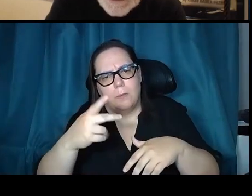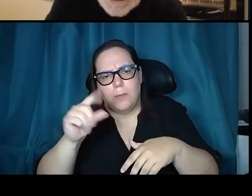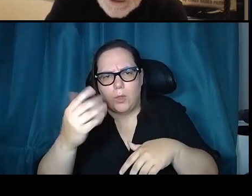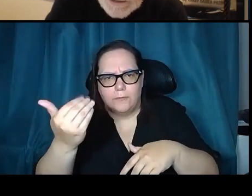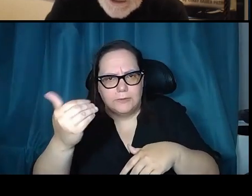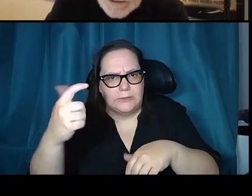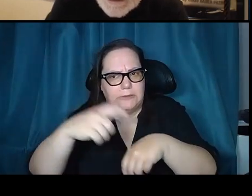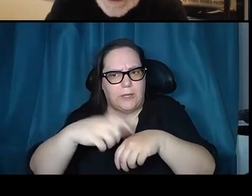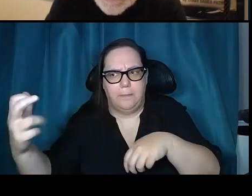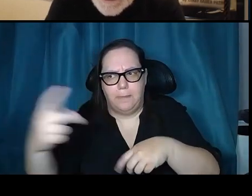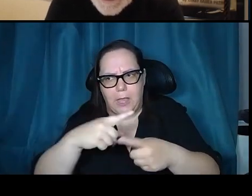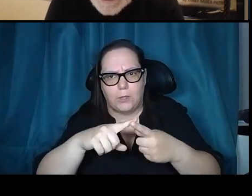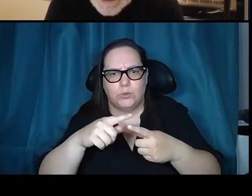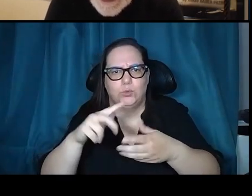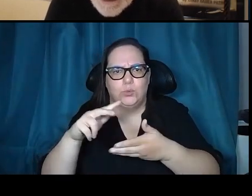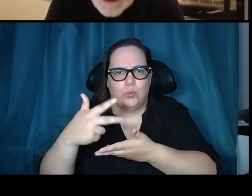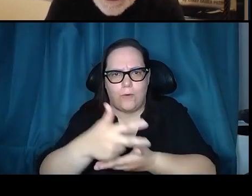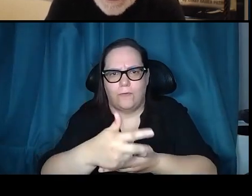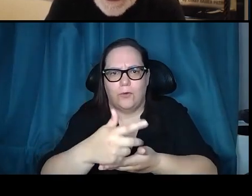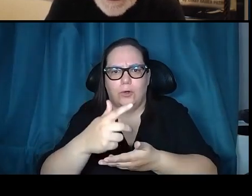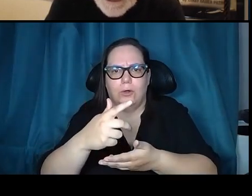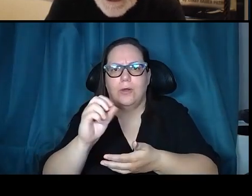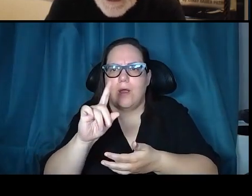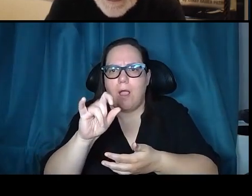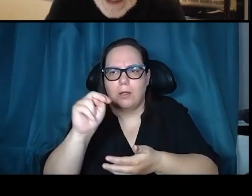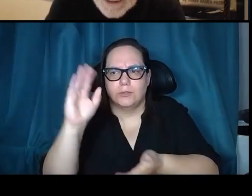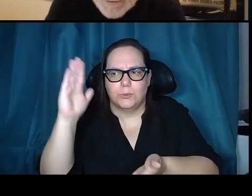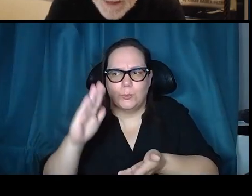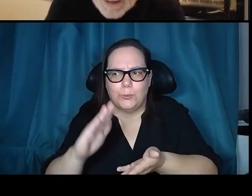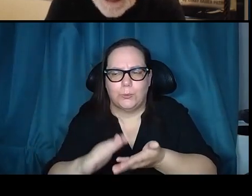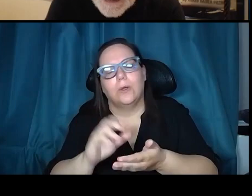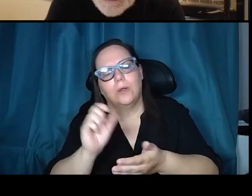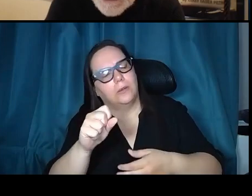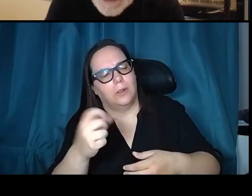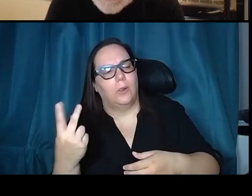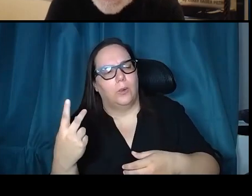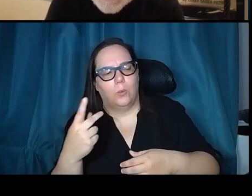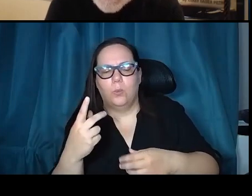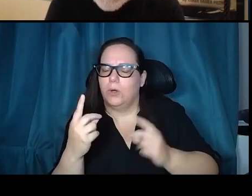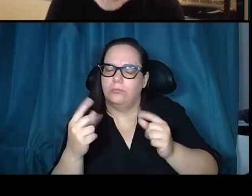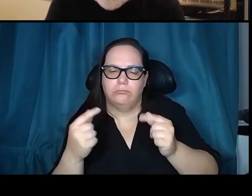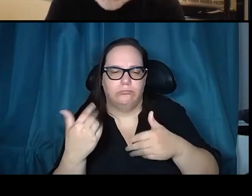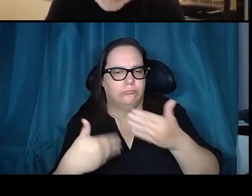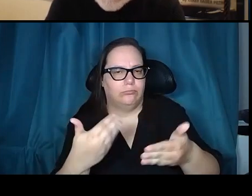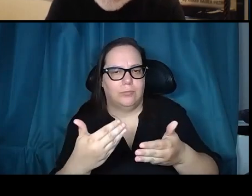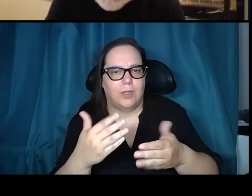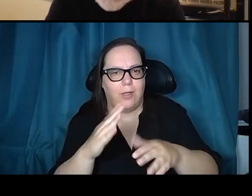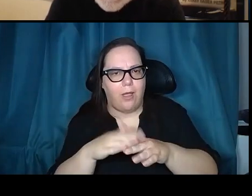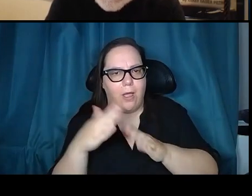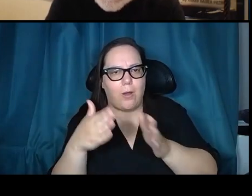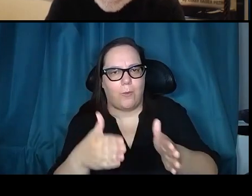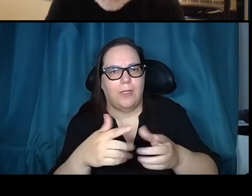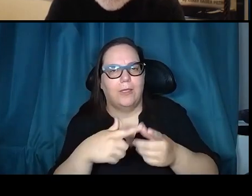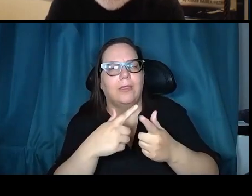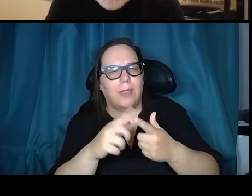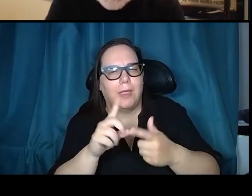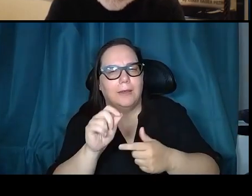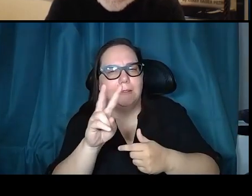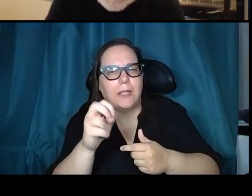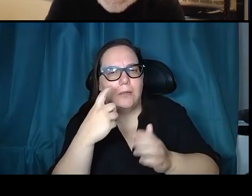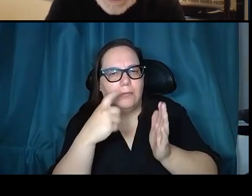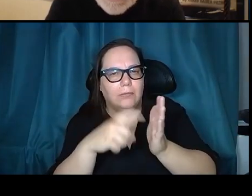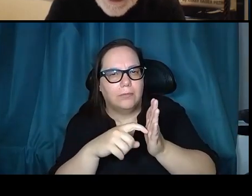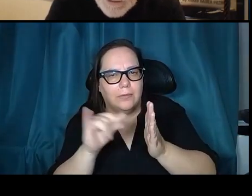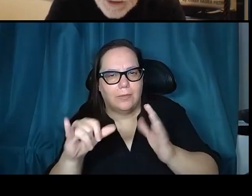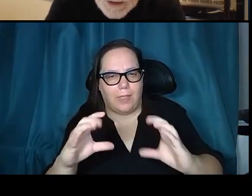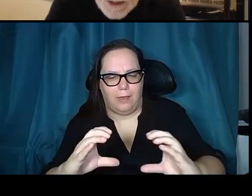getting low on oxygen, et cetera, et cetera. Yeah, we're on it. We're on our way back. And Dave spots this vesicular basalt just sitting here all by